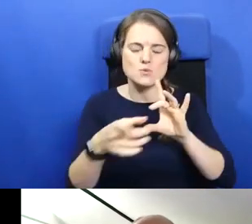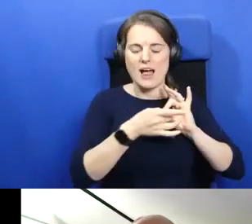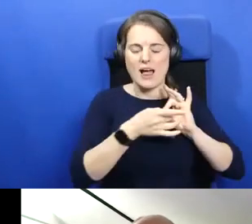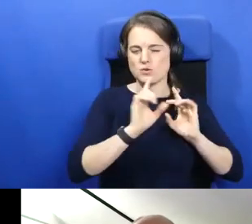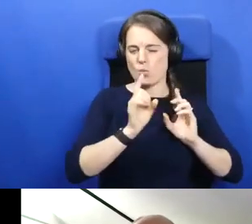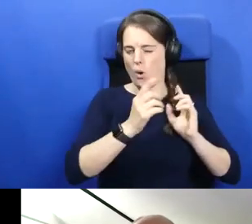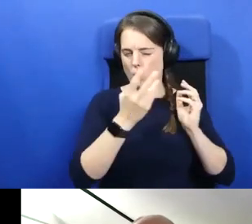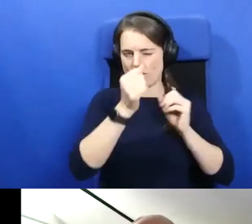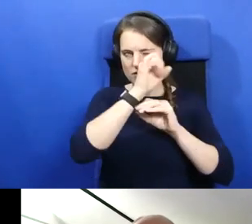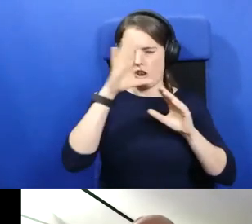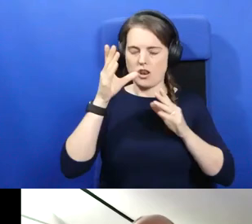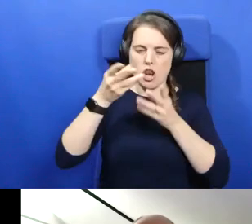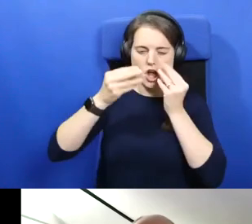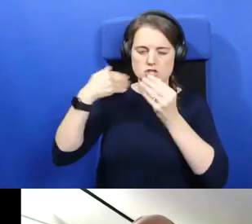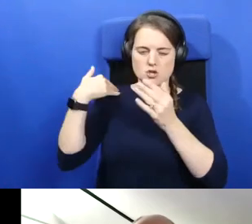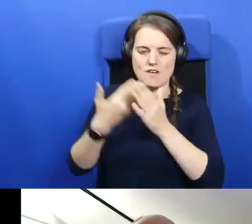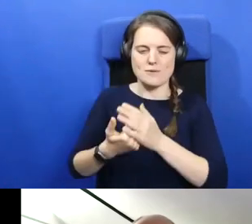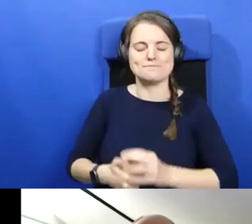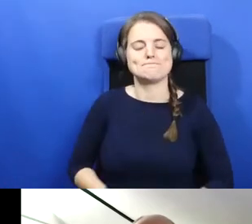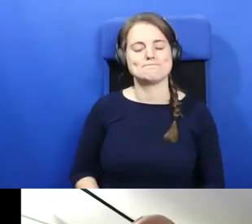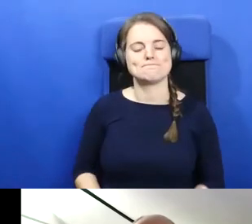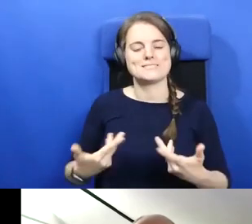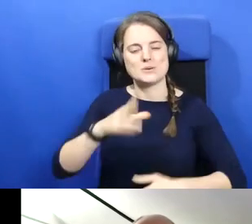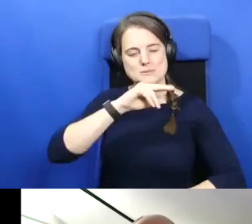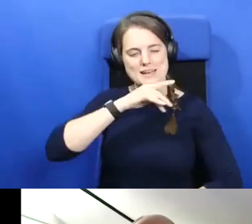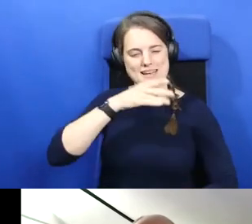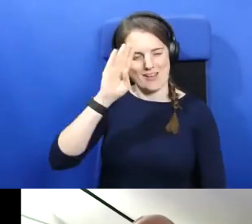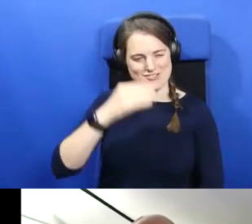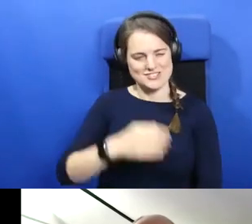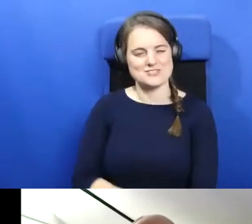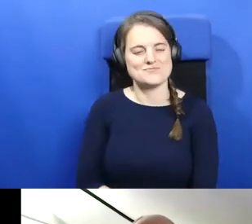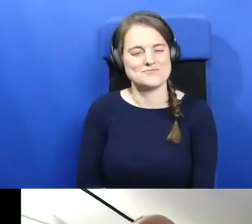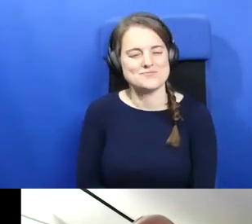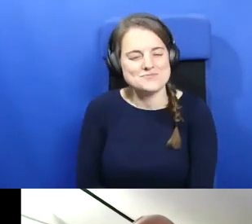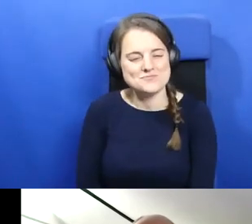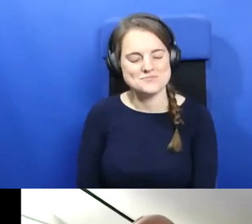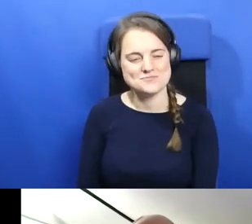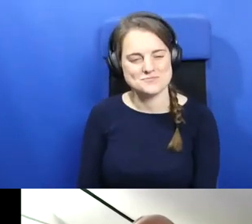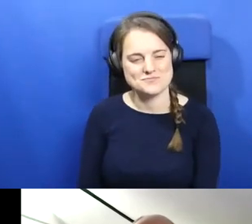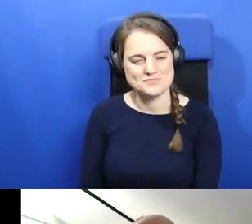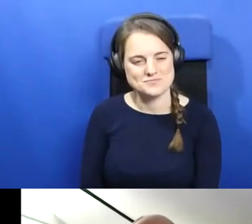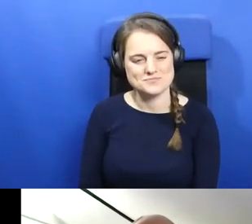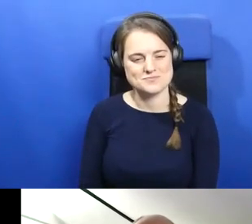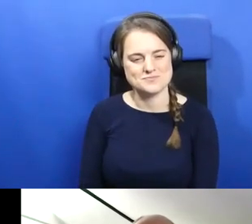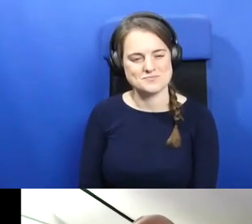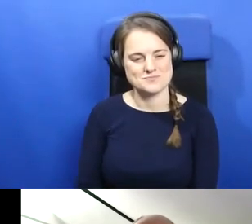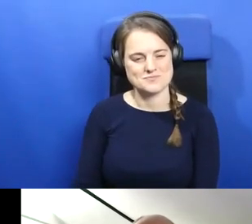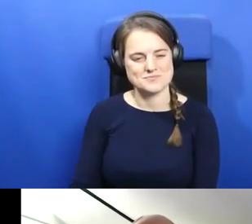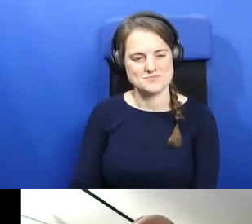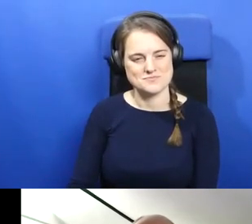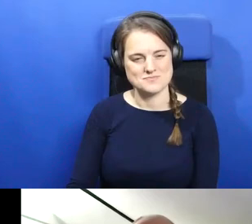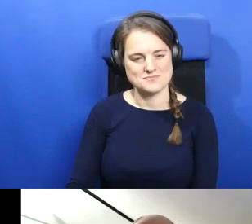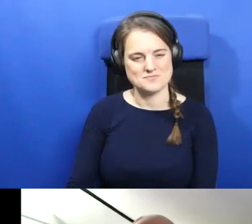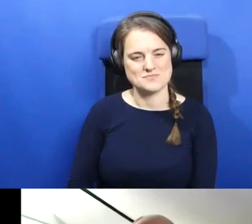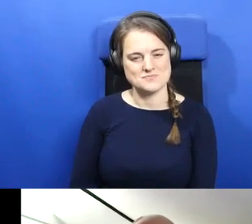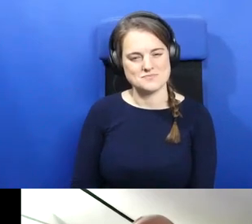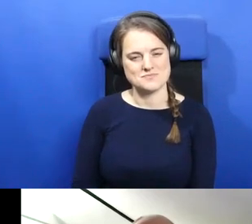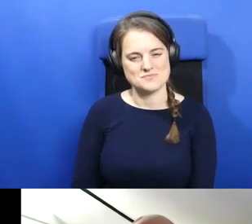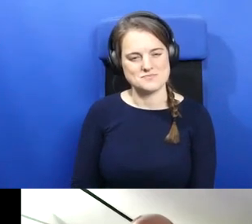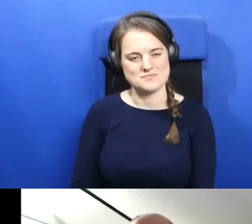next one, and I'm to introduce to Linda Irvine. And I'm going to you to